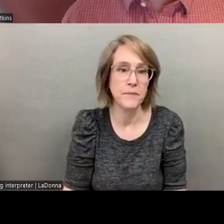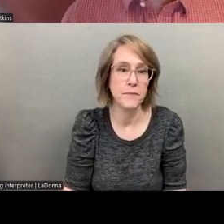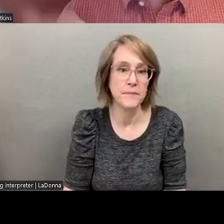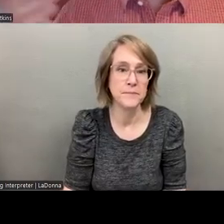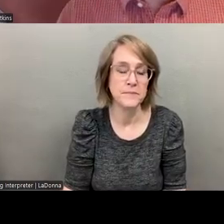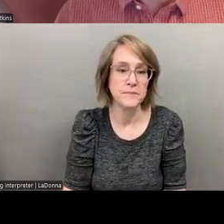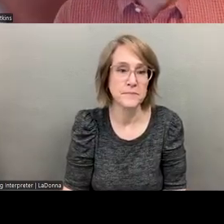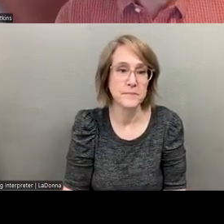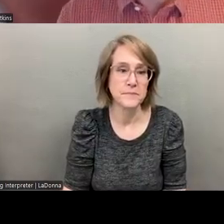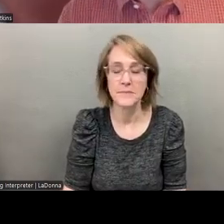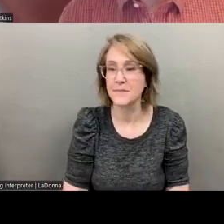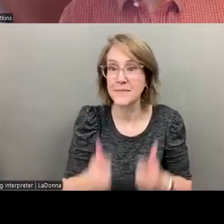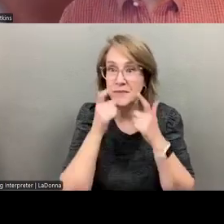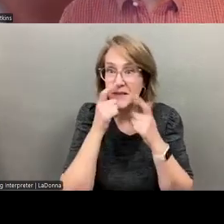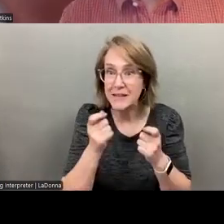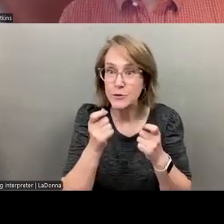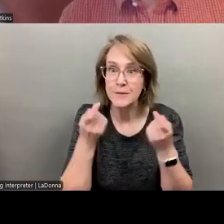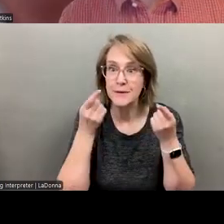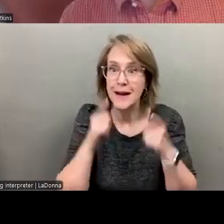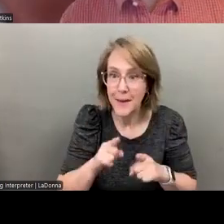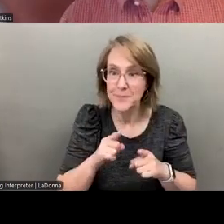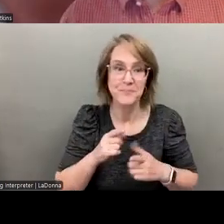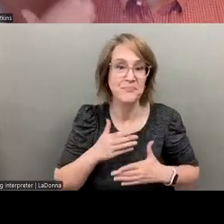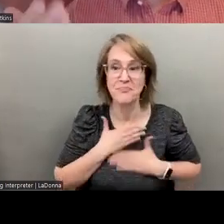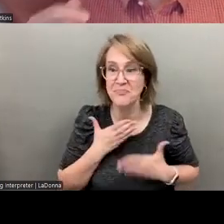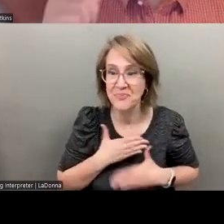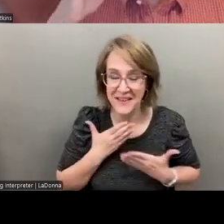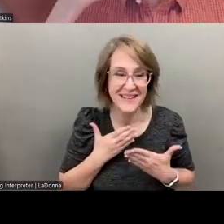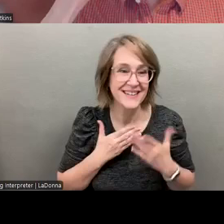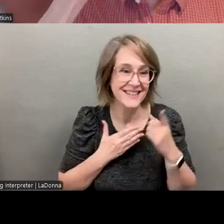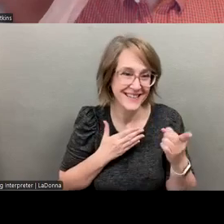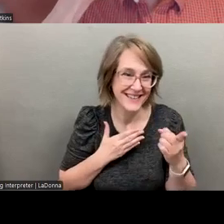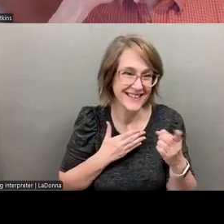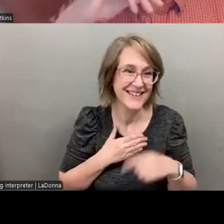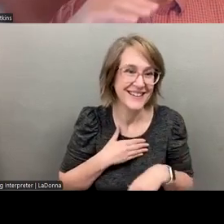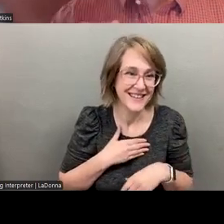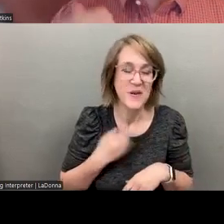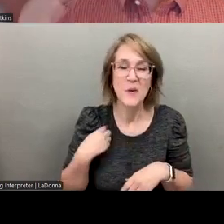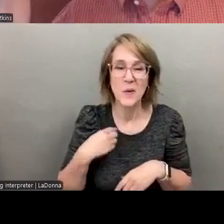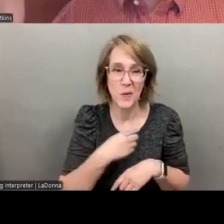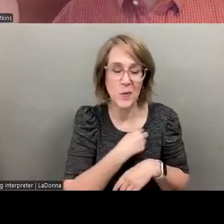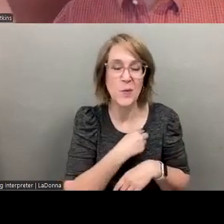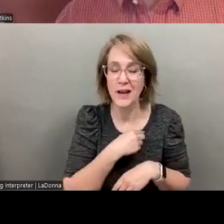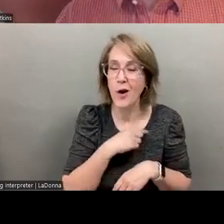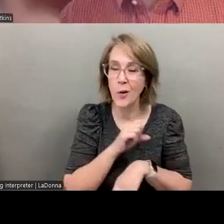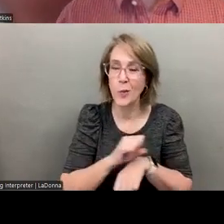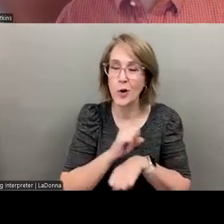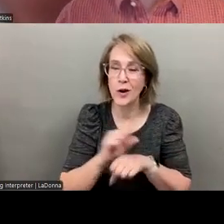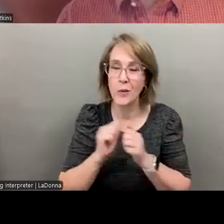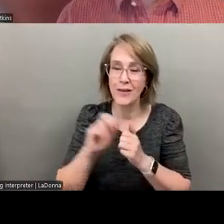and by an interesting, happy coincidence, um, listen is collaborating with protocol courtesy of a